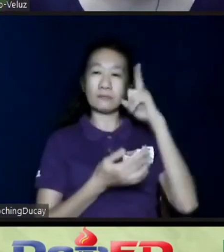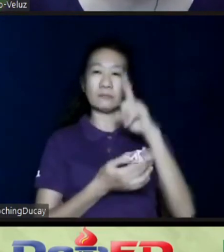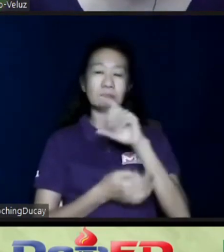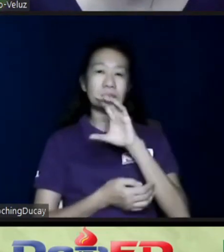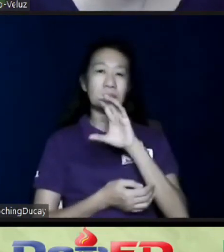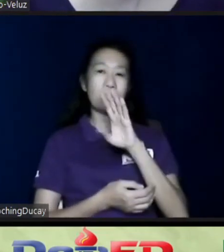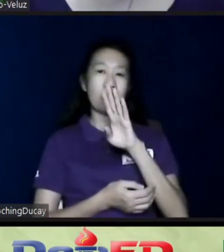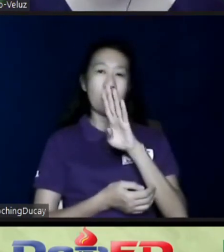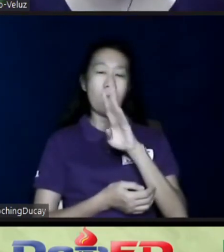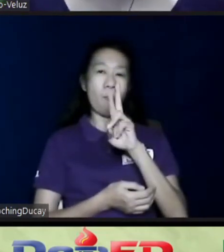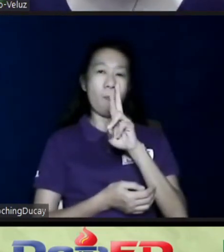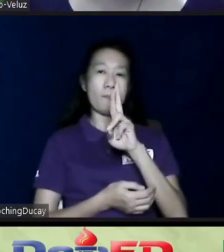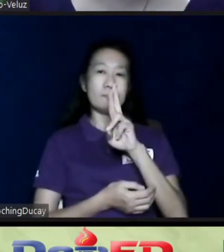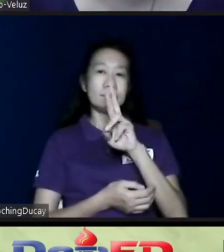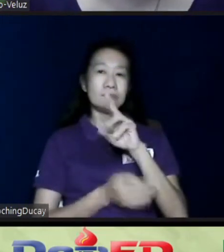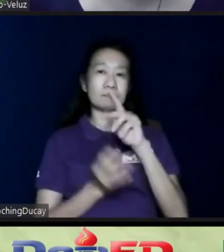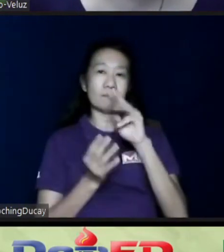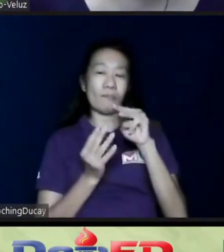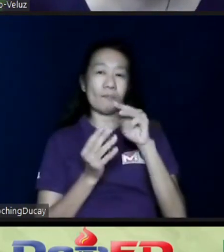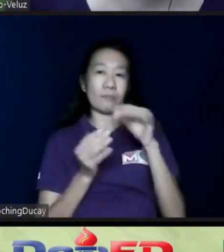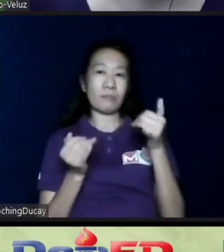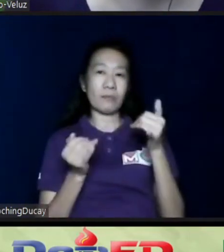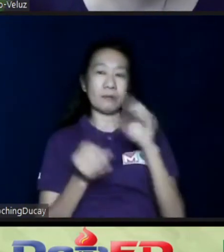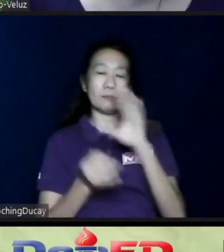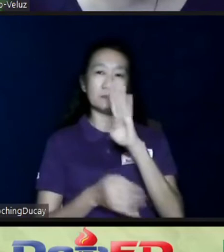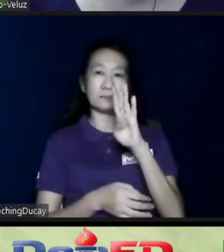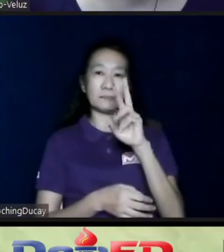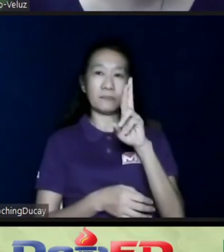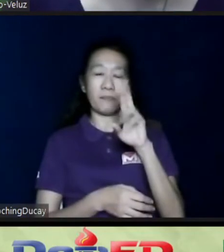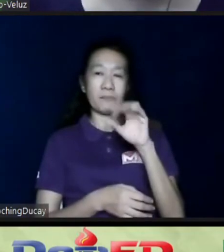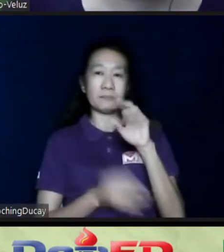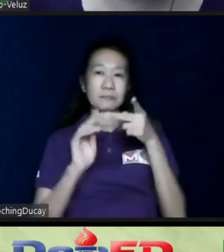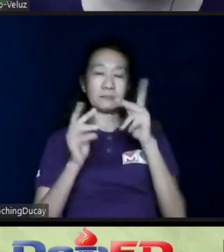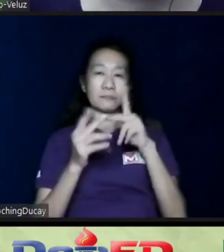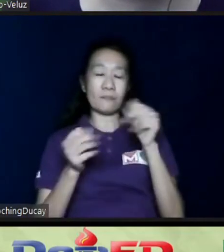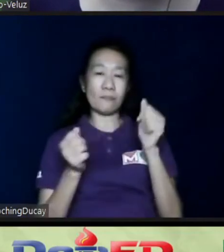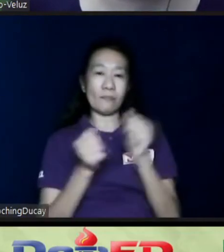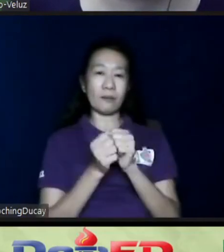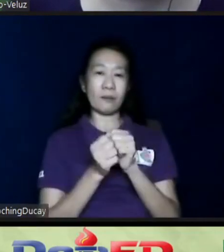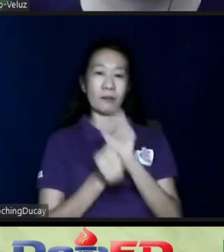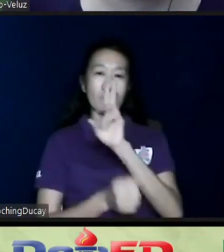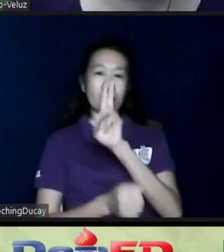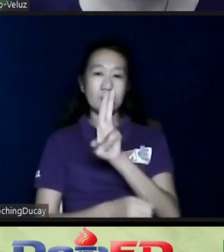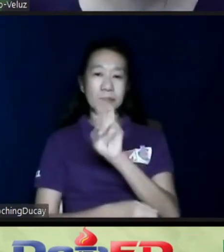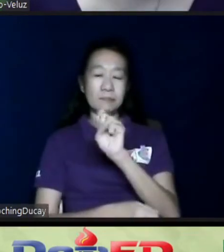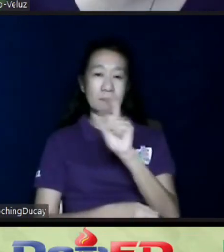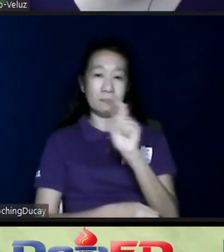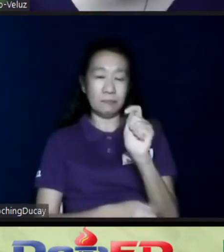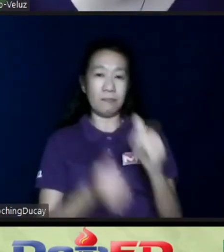And currently, I believe, their CBR program has partnered with UST, which